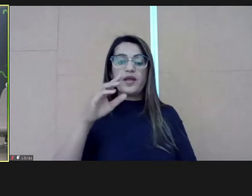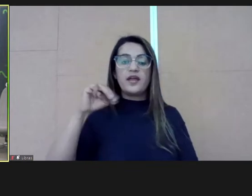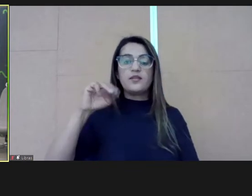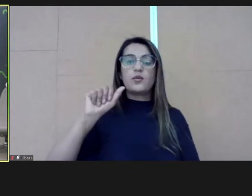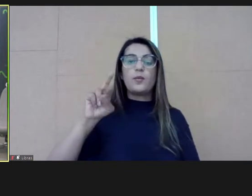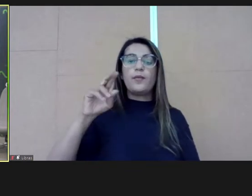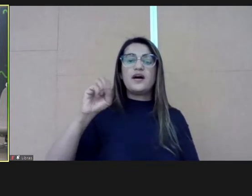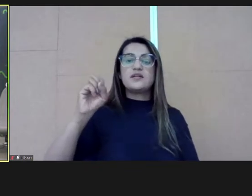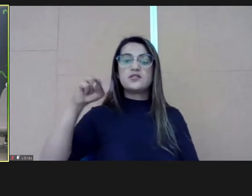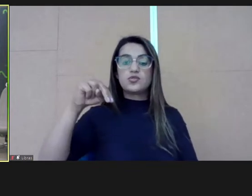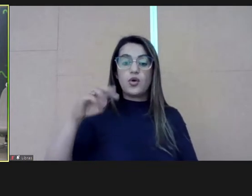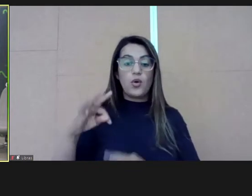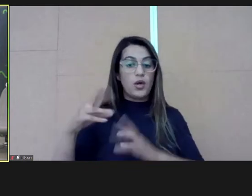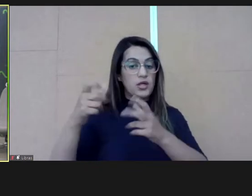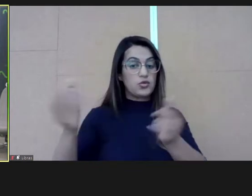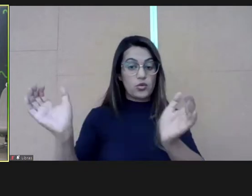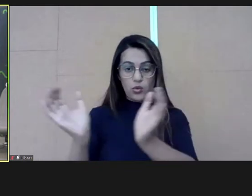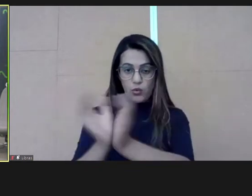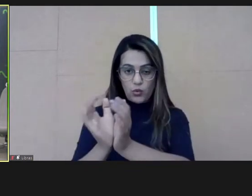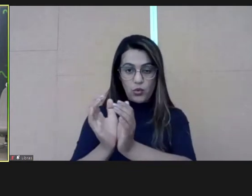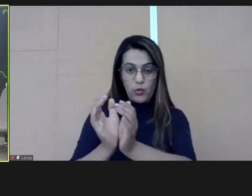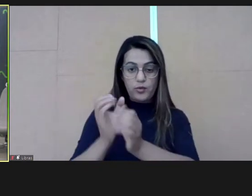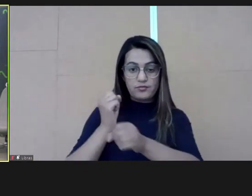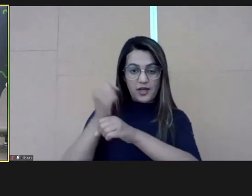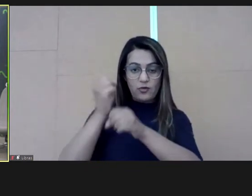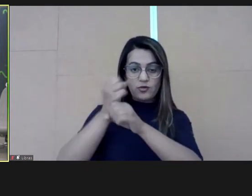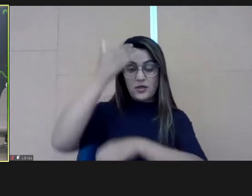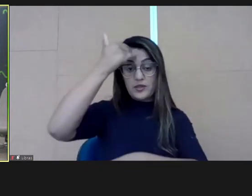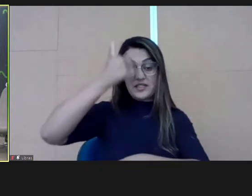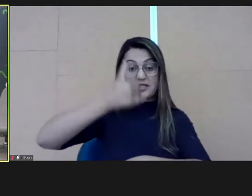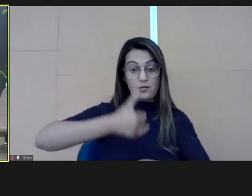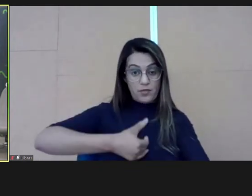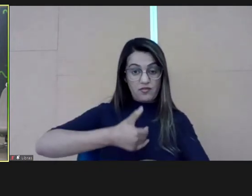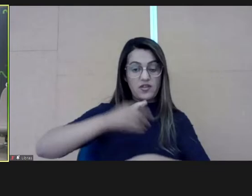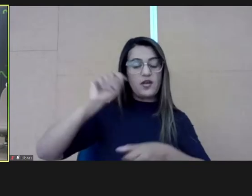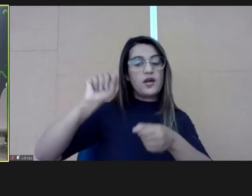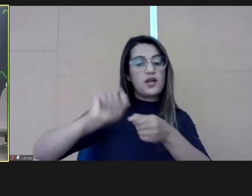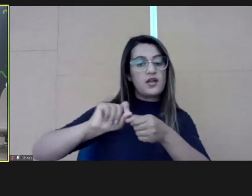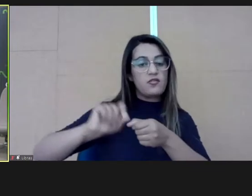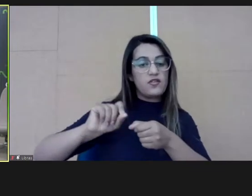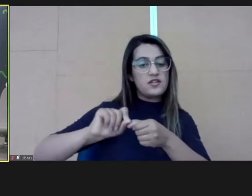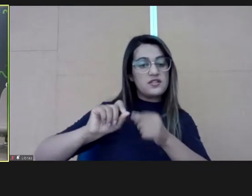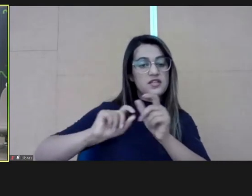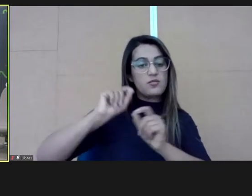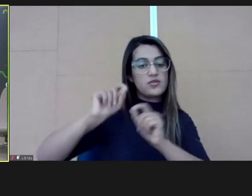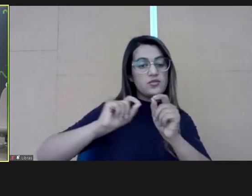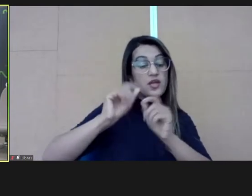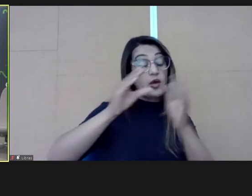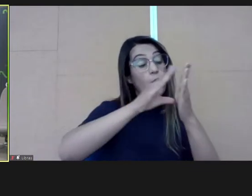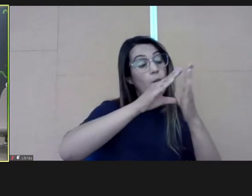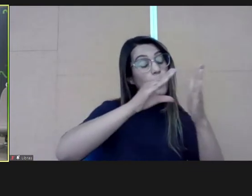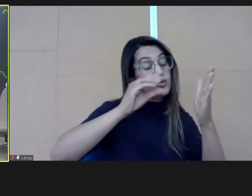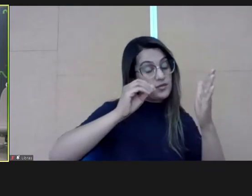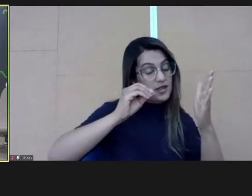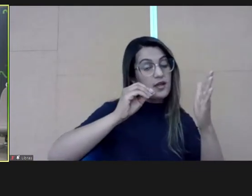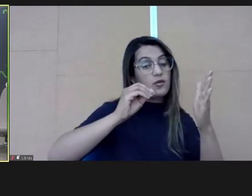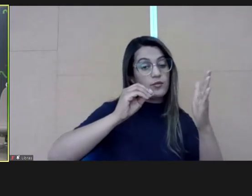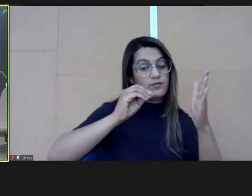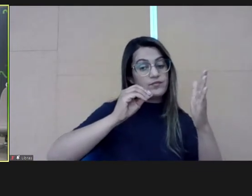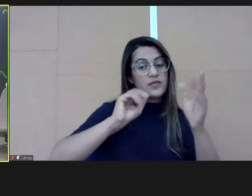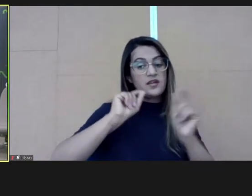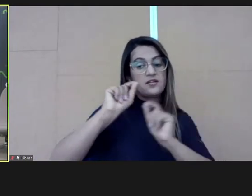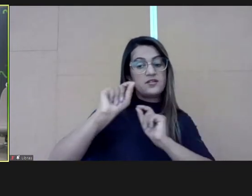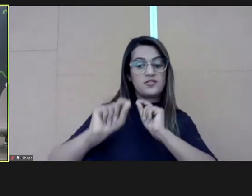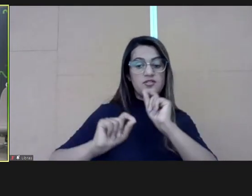helped on this profile construction. And we had a survey to, with the